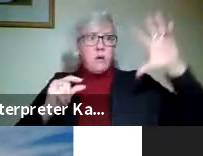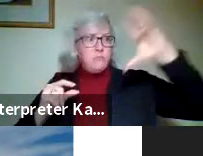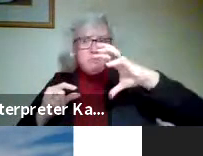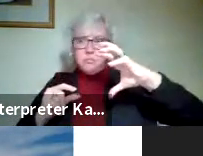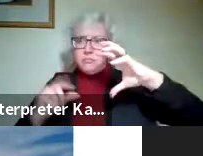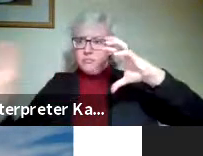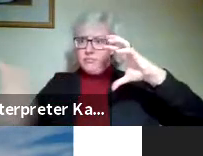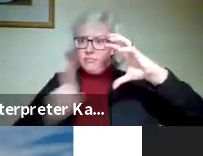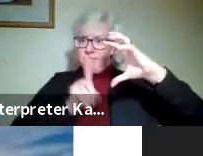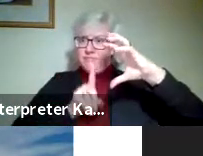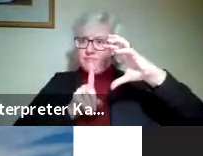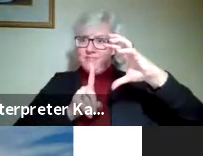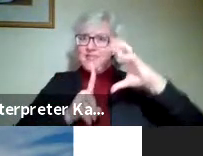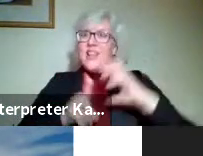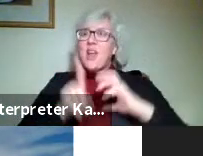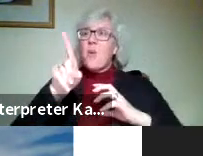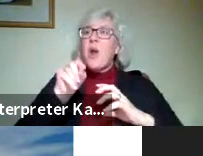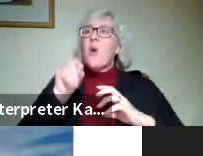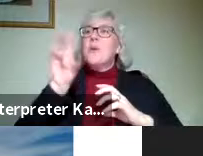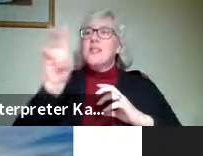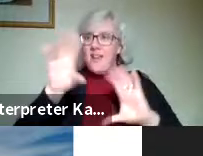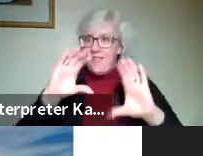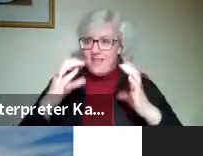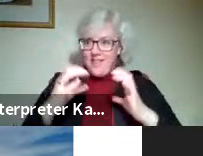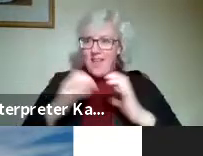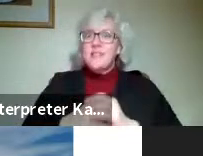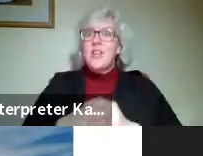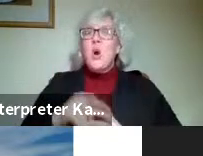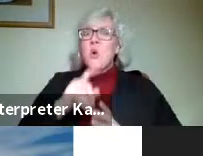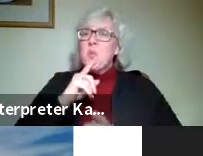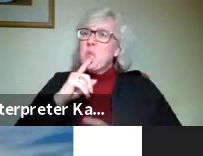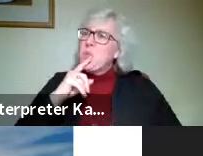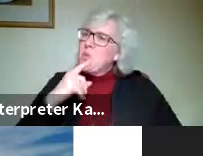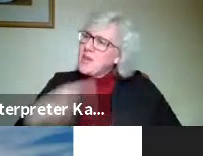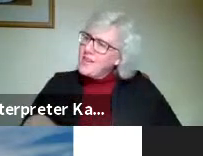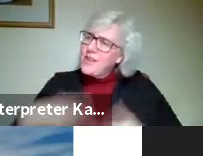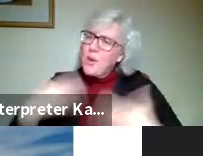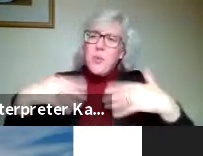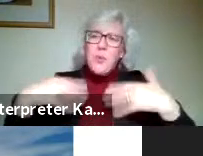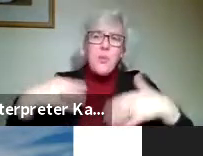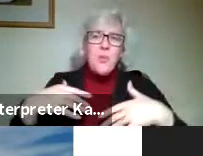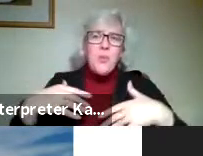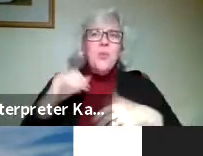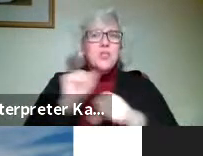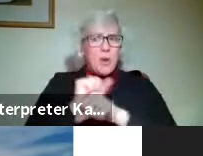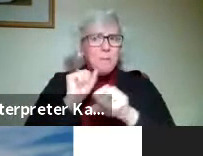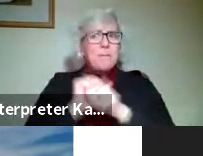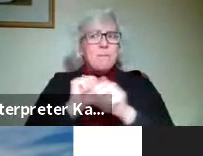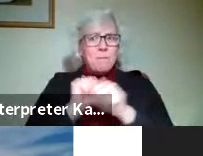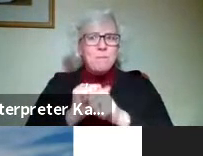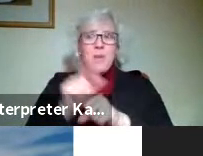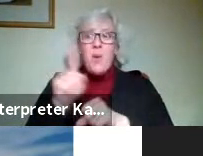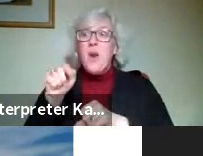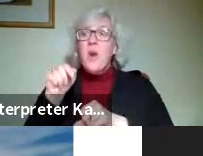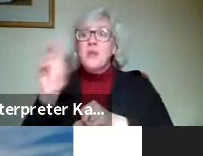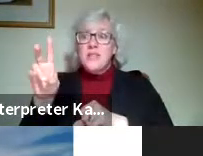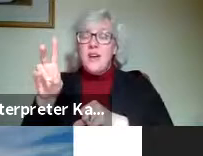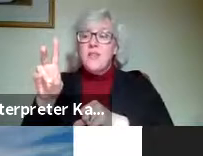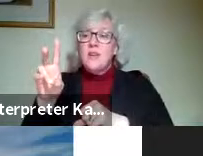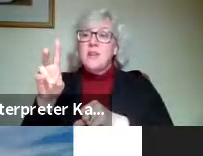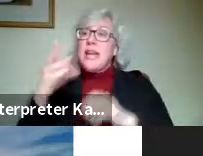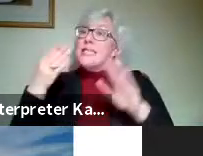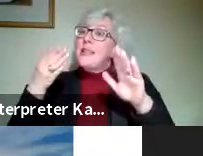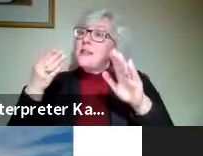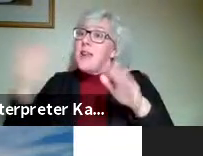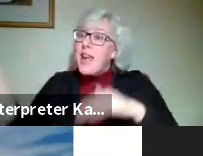Yes. This is from the 107 class. So a really, really wonderful job by Micah on this one too. 107 being an